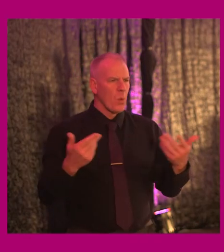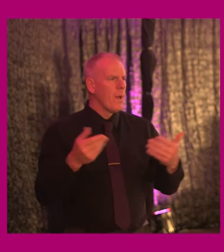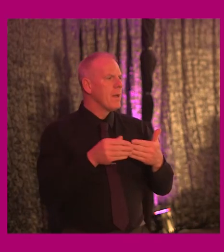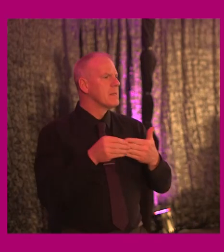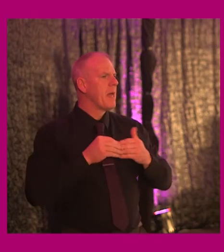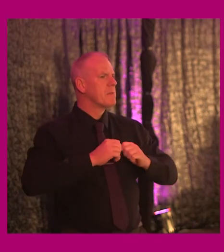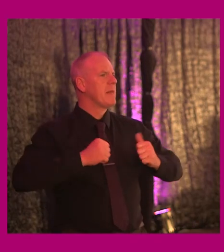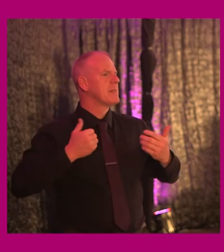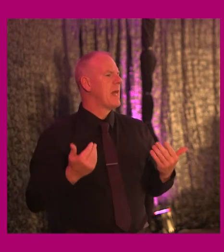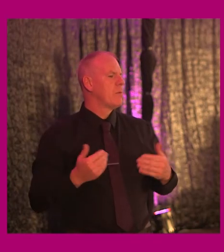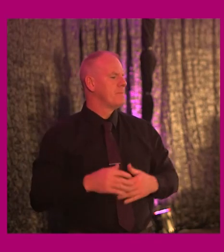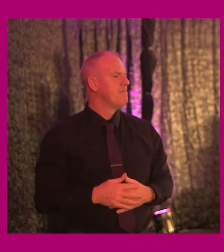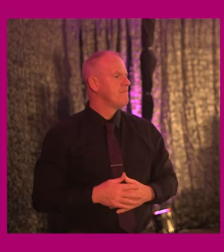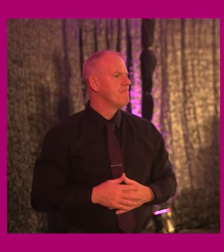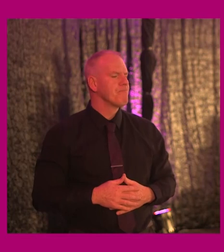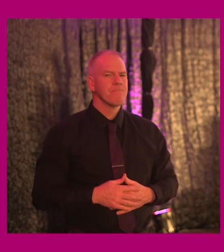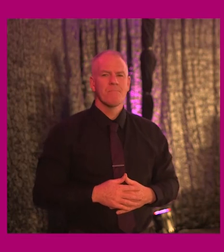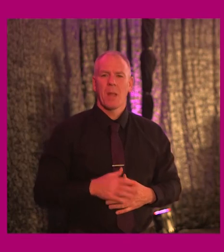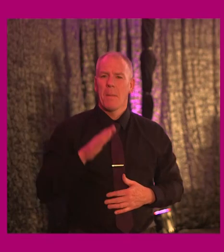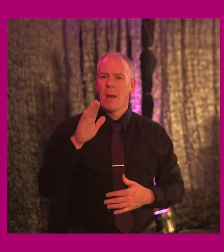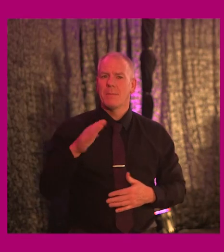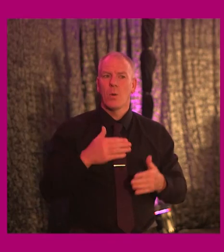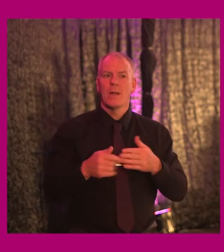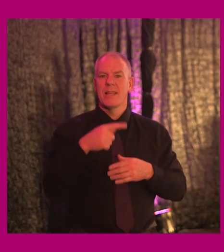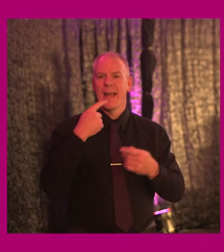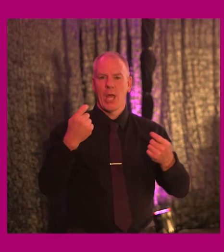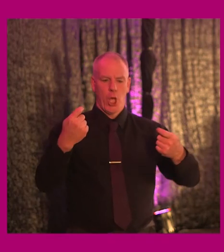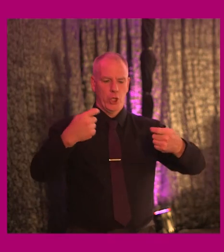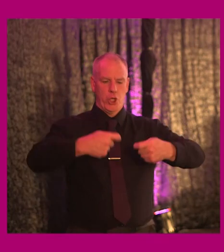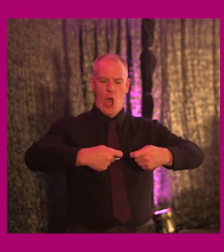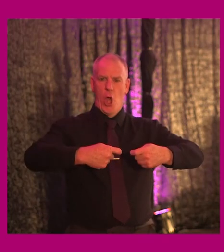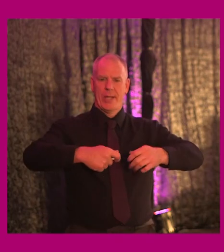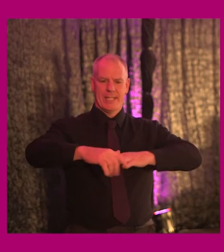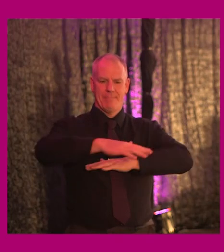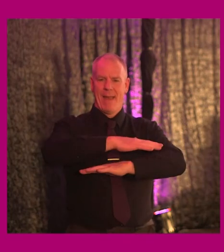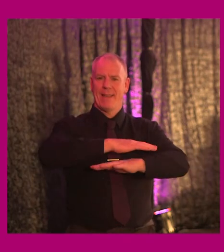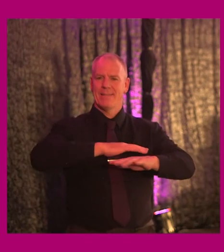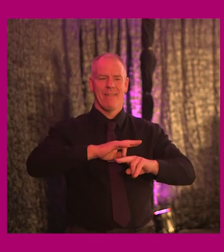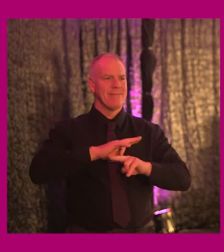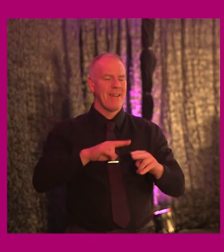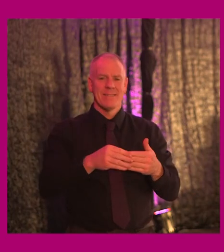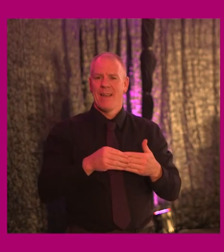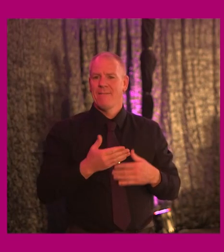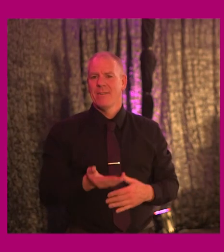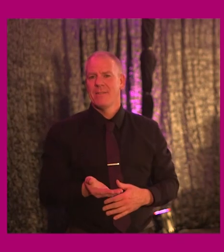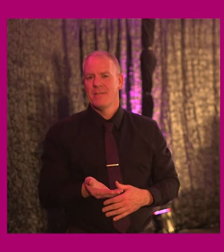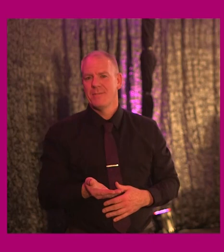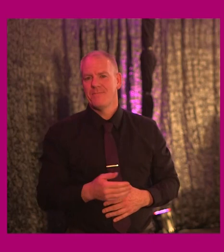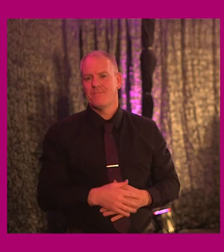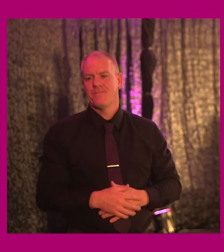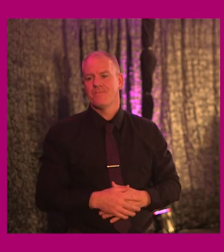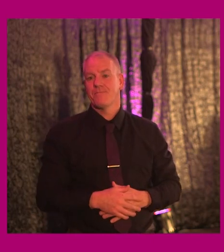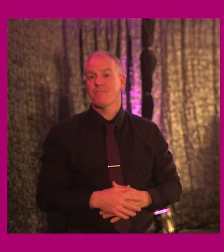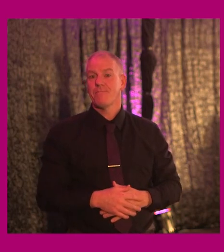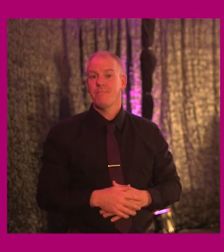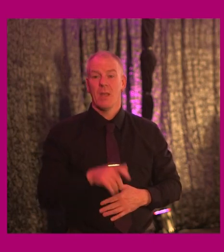space now? This must be what they call shared space. And it simply is not safe. Is the